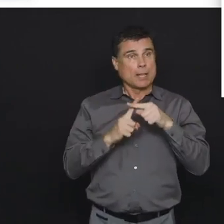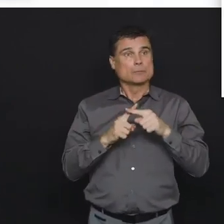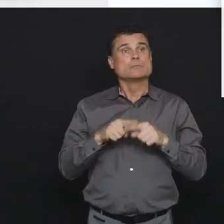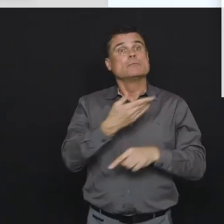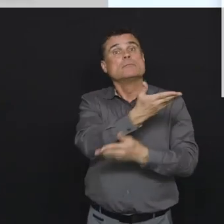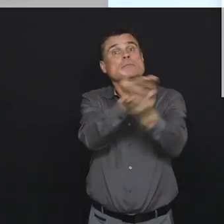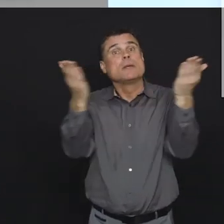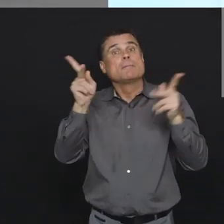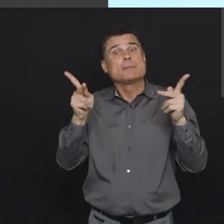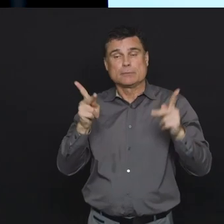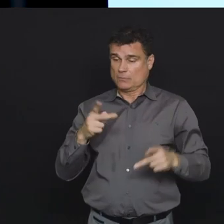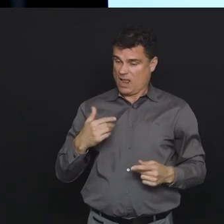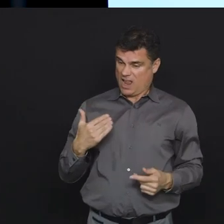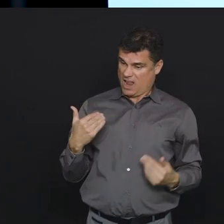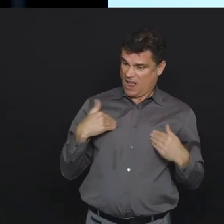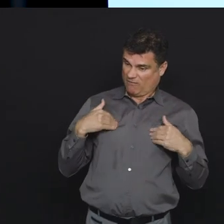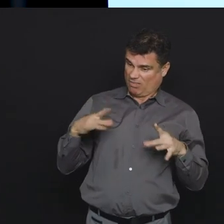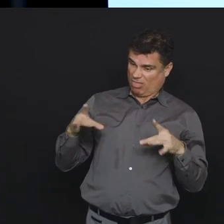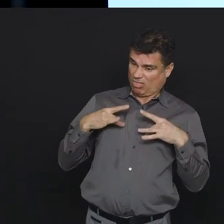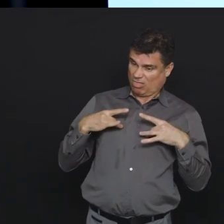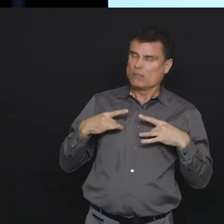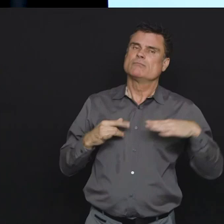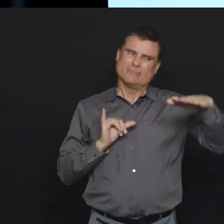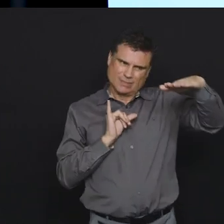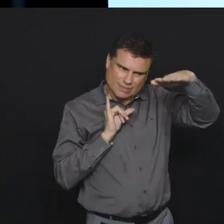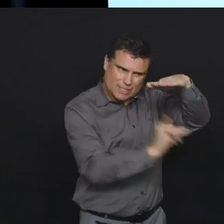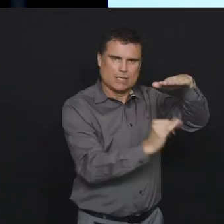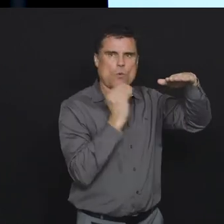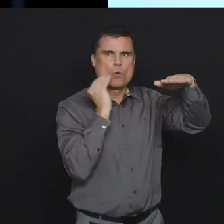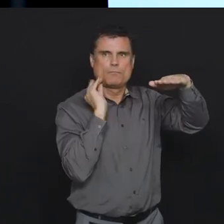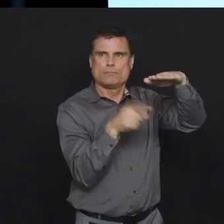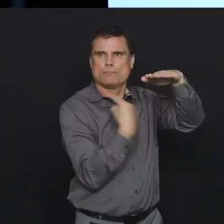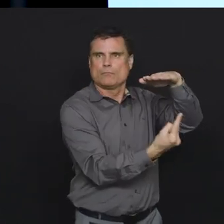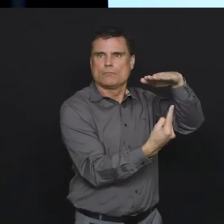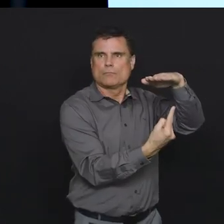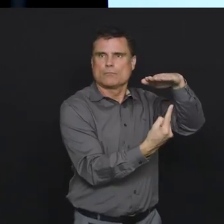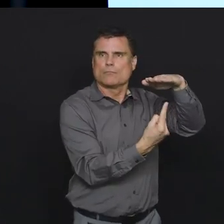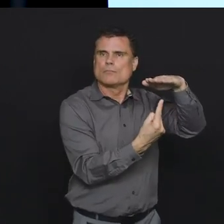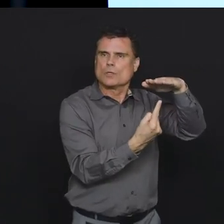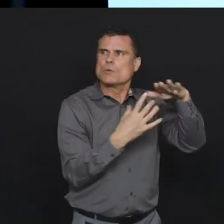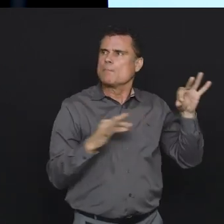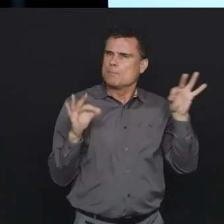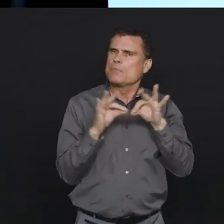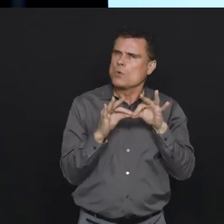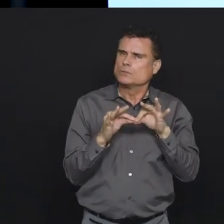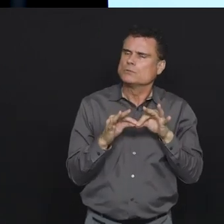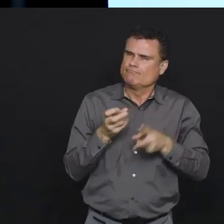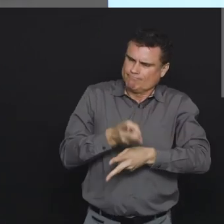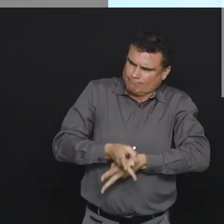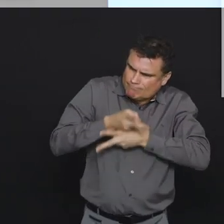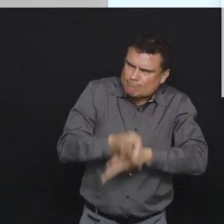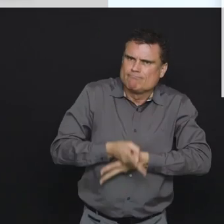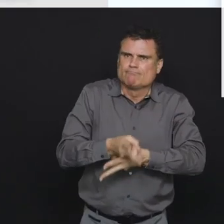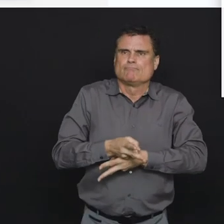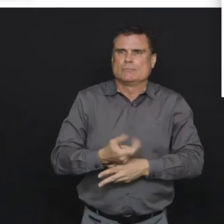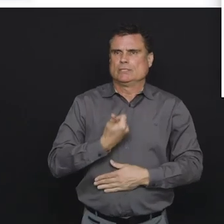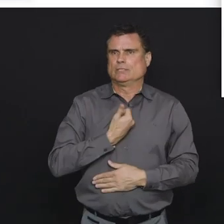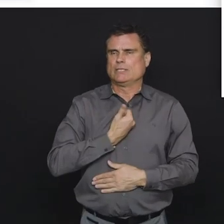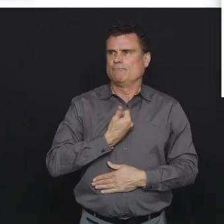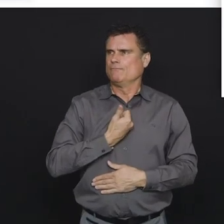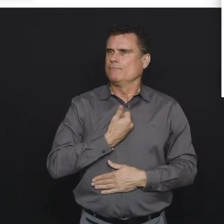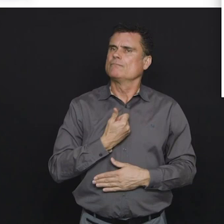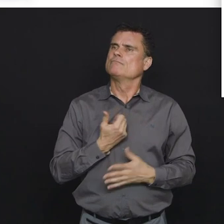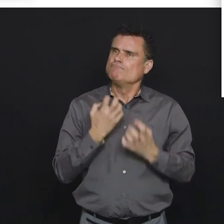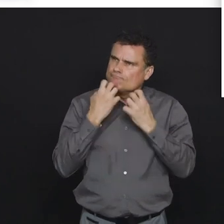patients who are in self-isolation and that will be important and why the innovations in terms of virtual care are so important, maintaining,